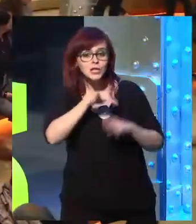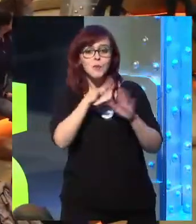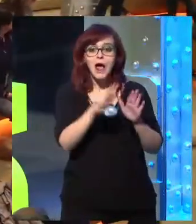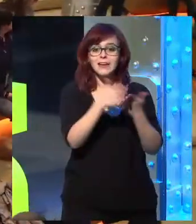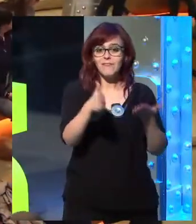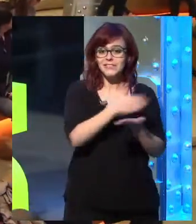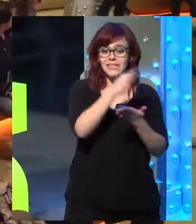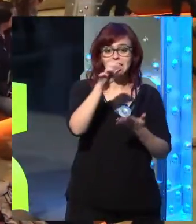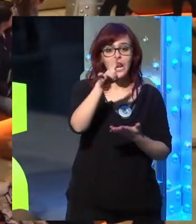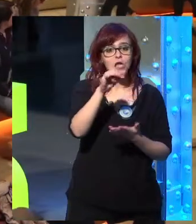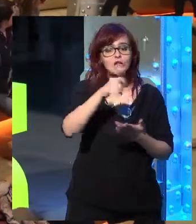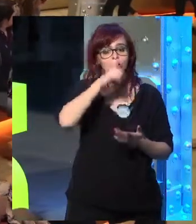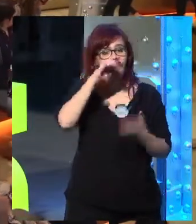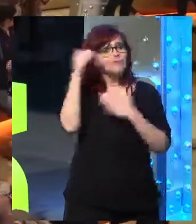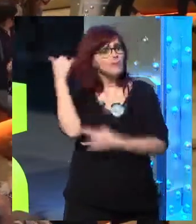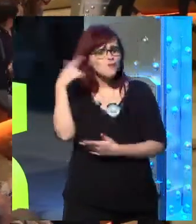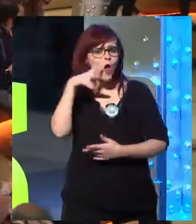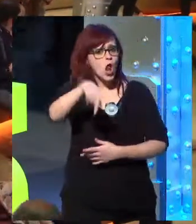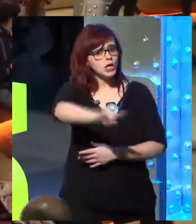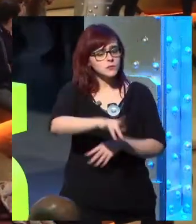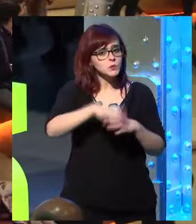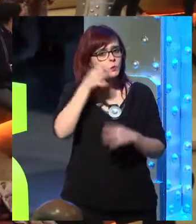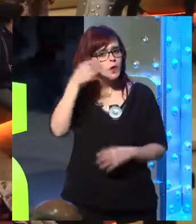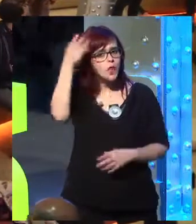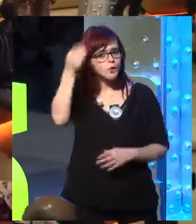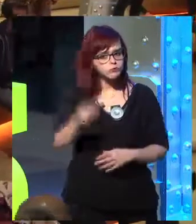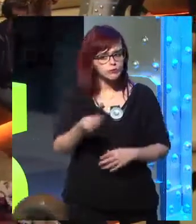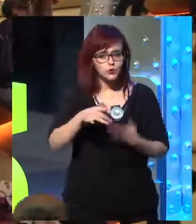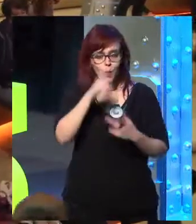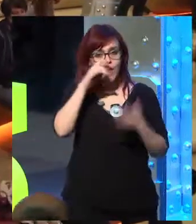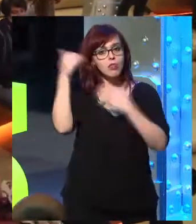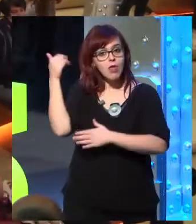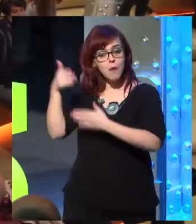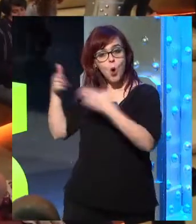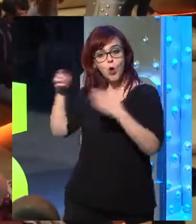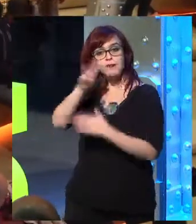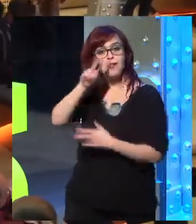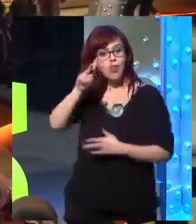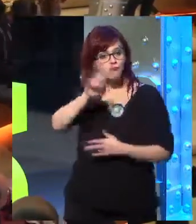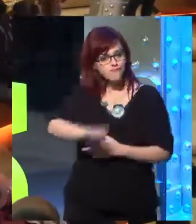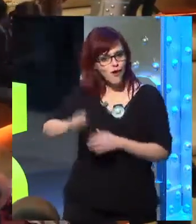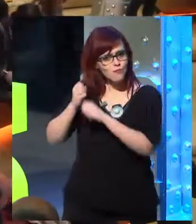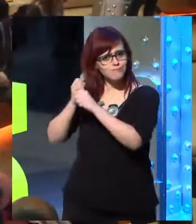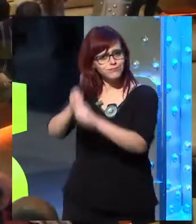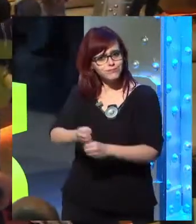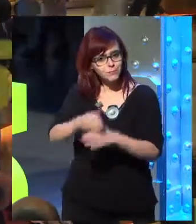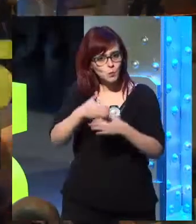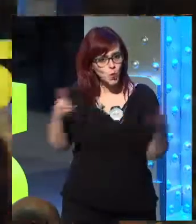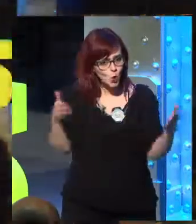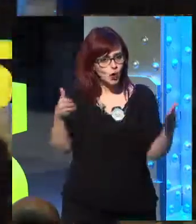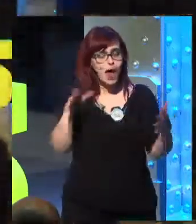don't misunderstand me, I'm not saying that Telus is an old-fashioned magazine, but it's a very good idea and an old-fashioned idea, 32 years old.